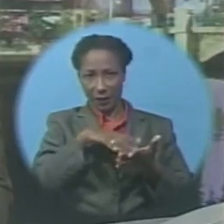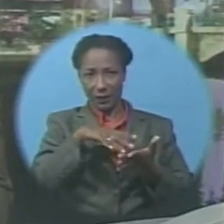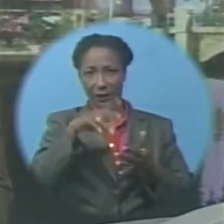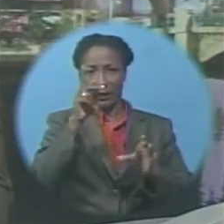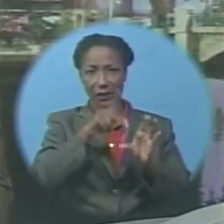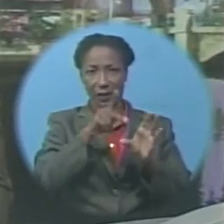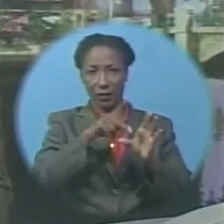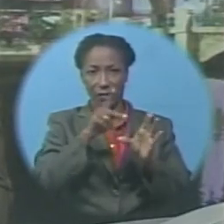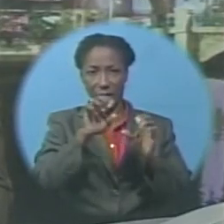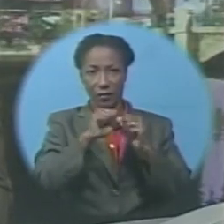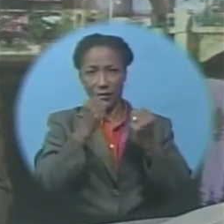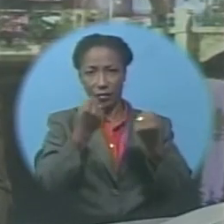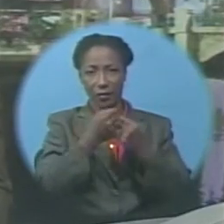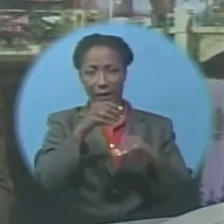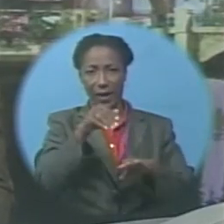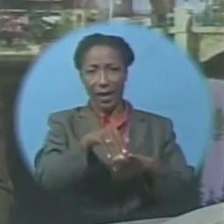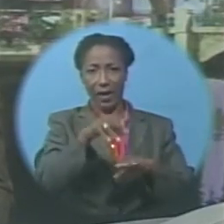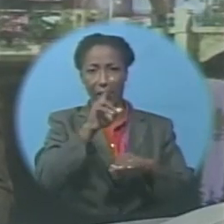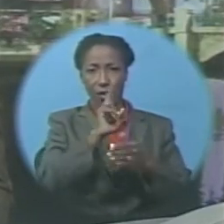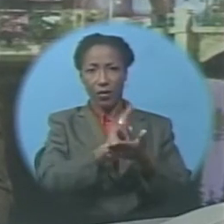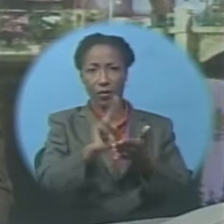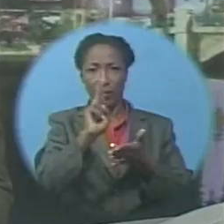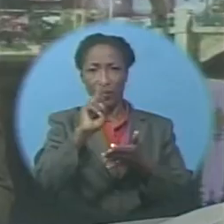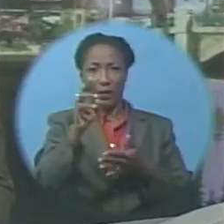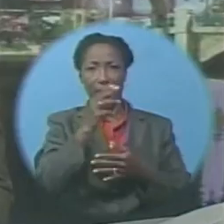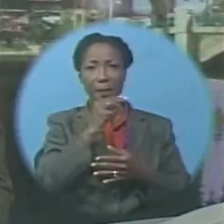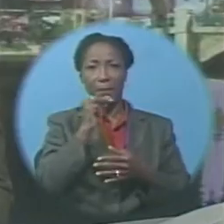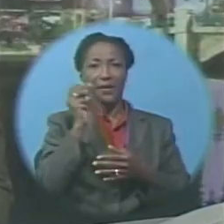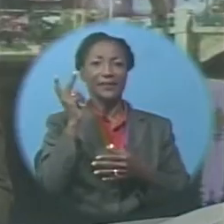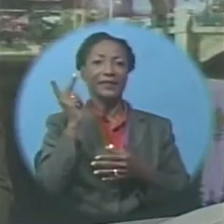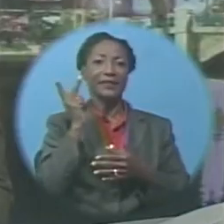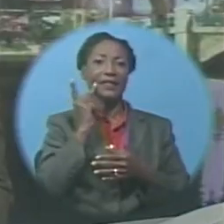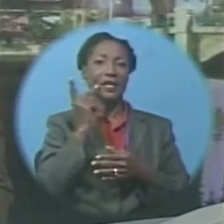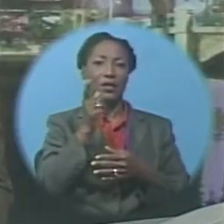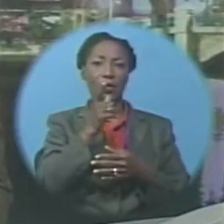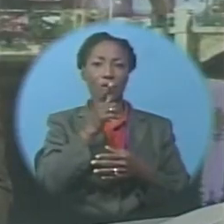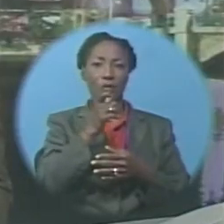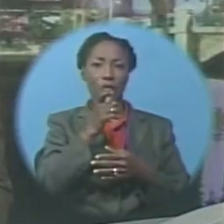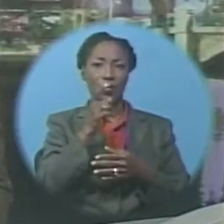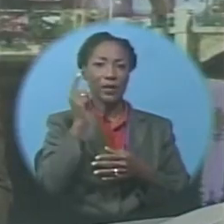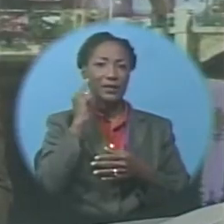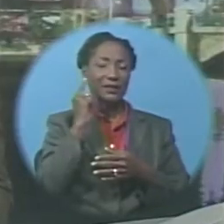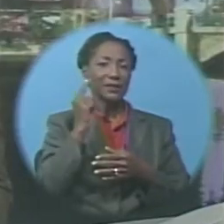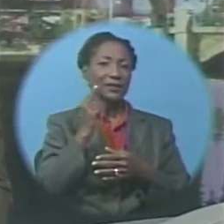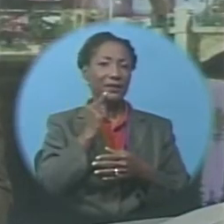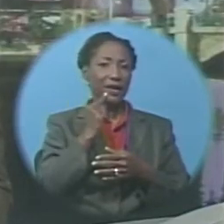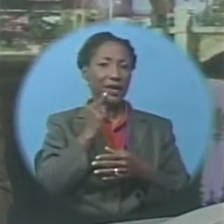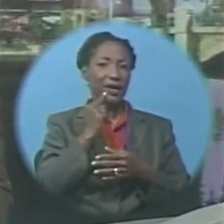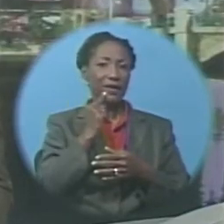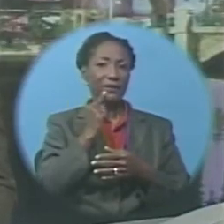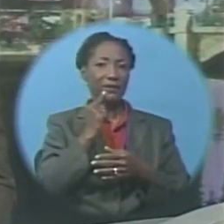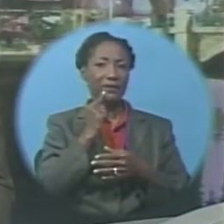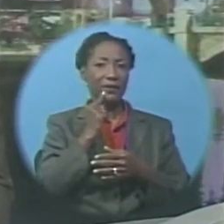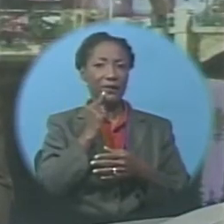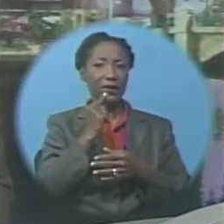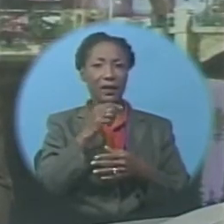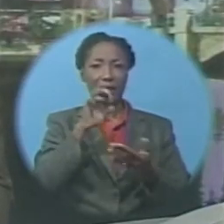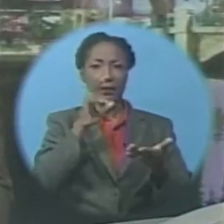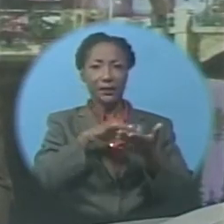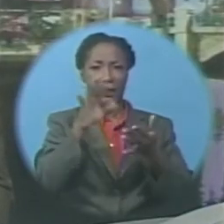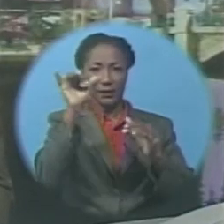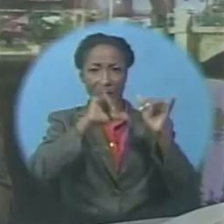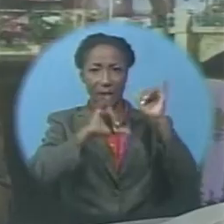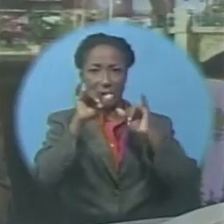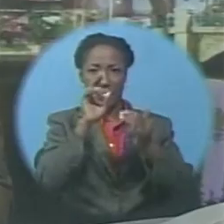at the University of the West Indies. While Ms. Knight, who was diagnosed as deaf in one ear at the age of two, studies medicine